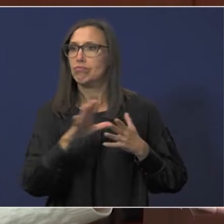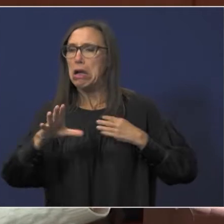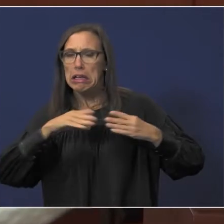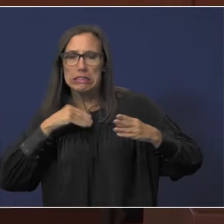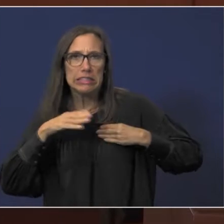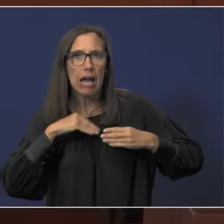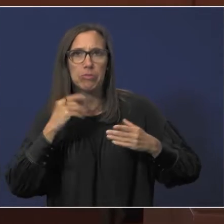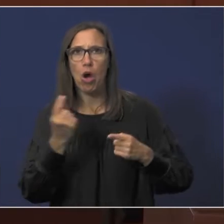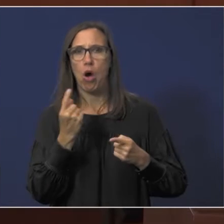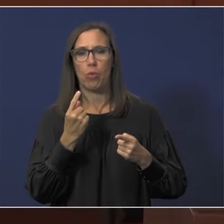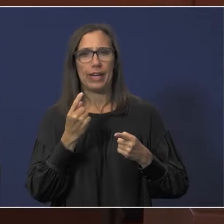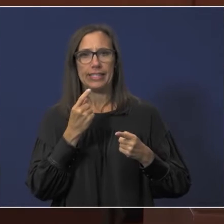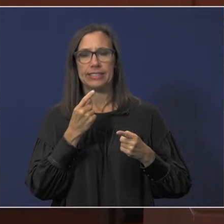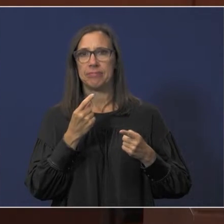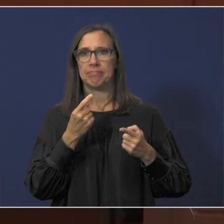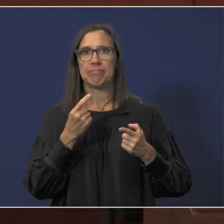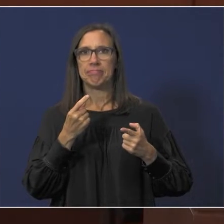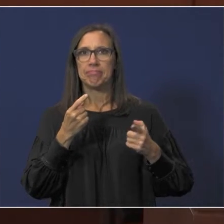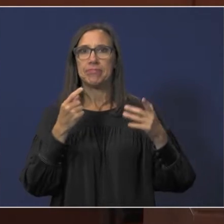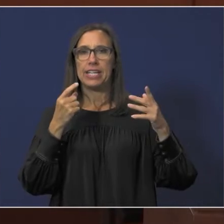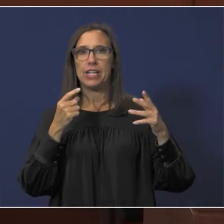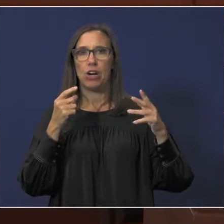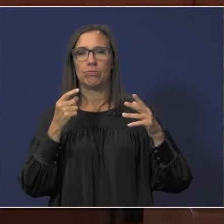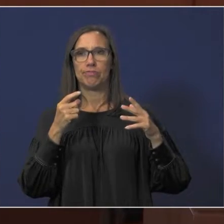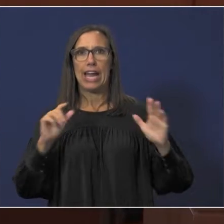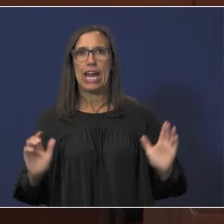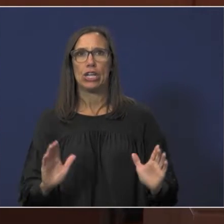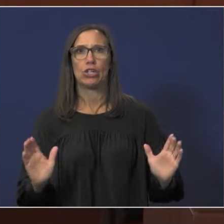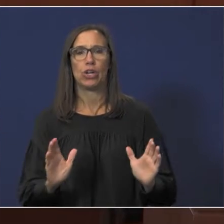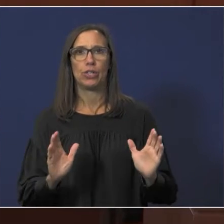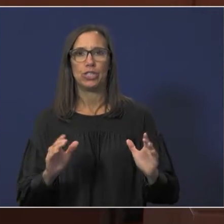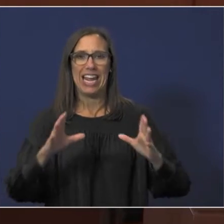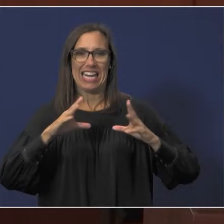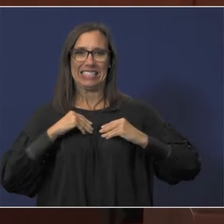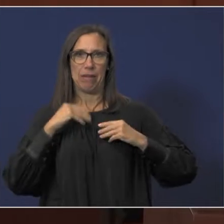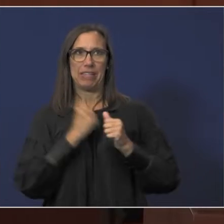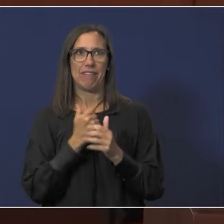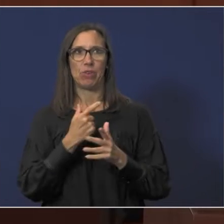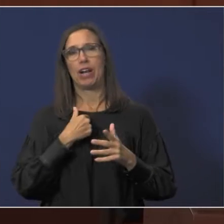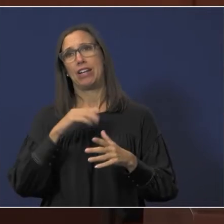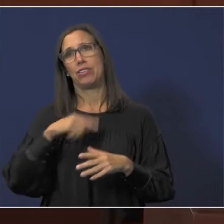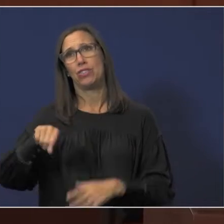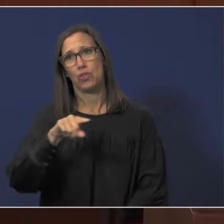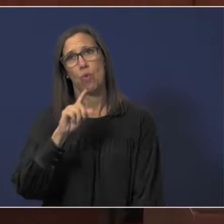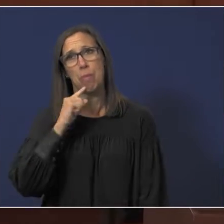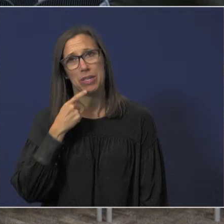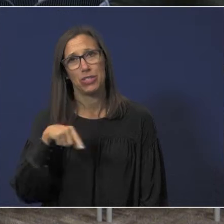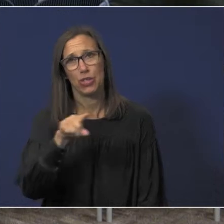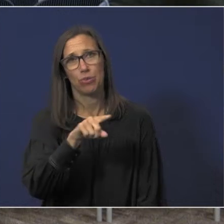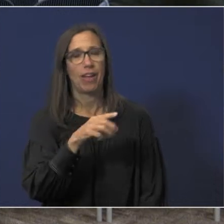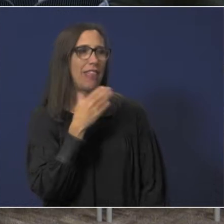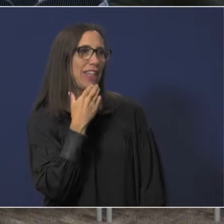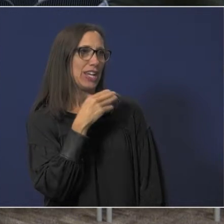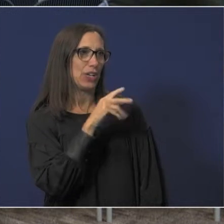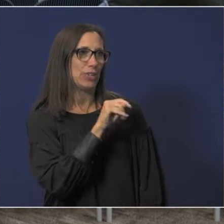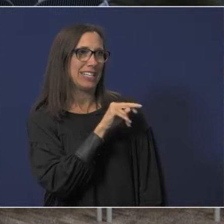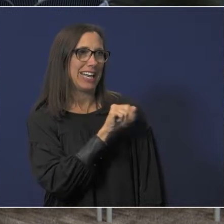put to forth, except everyone. So I thank you and y'all will be missed. Thank you, Tana.